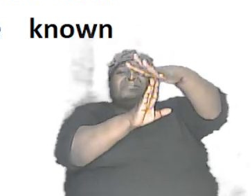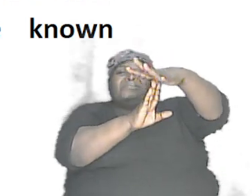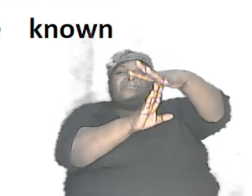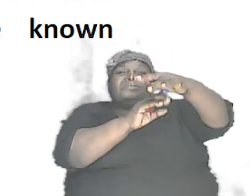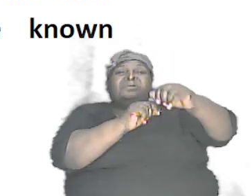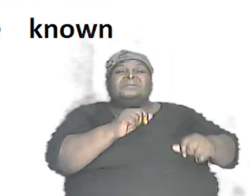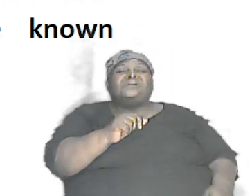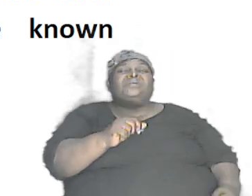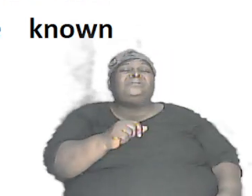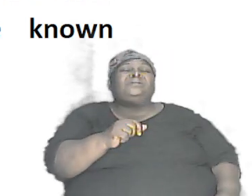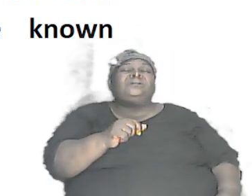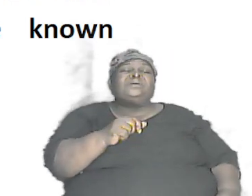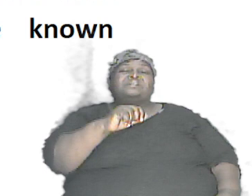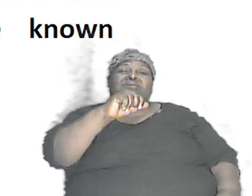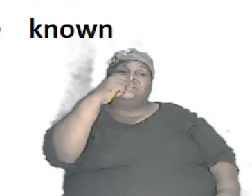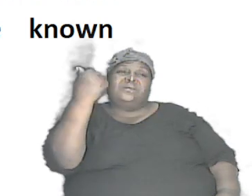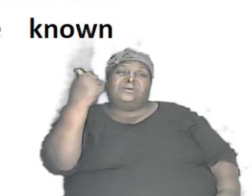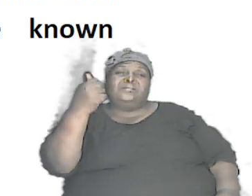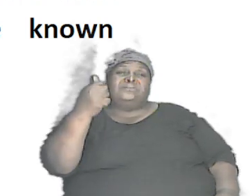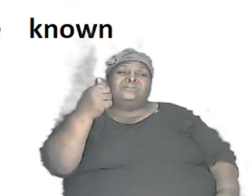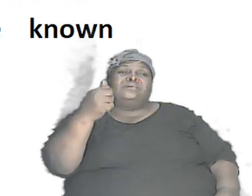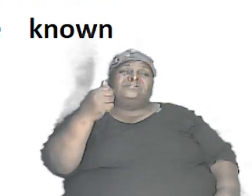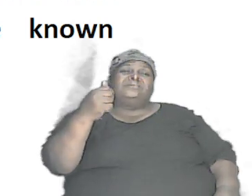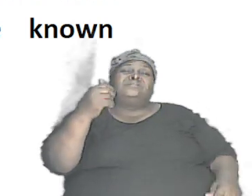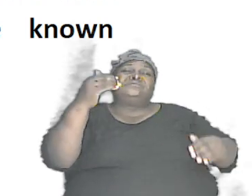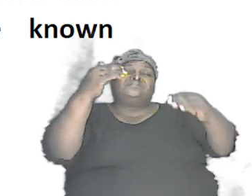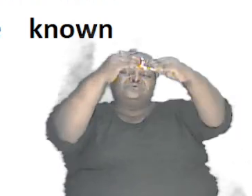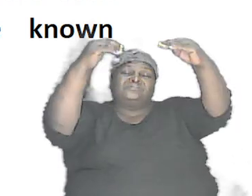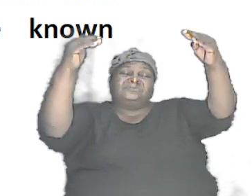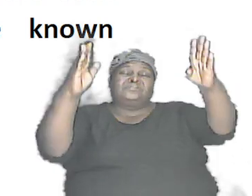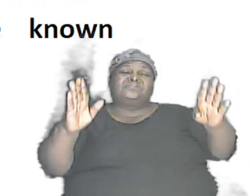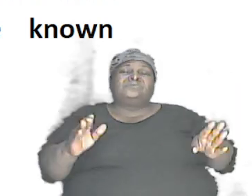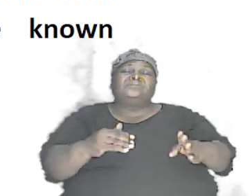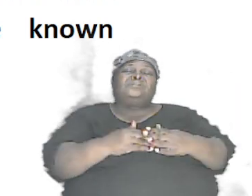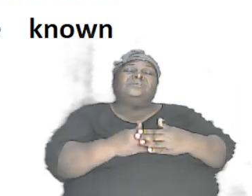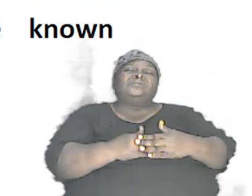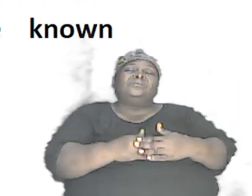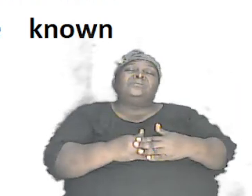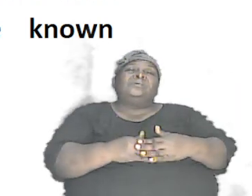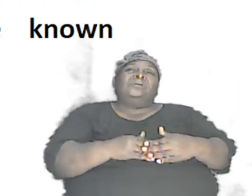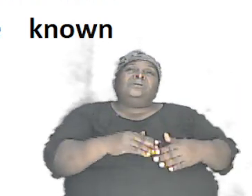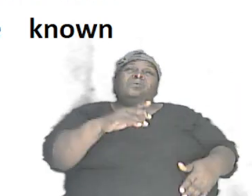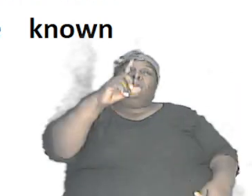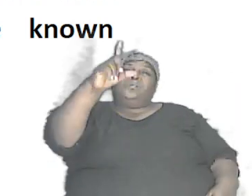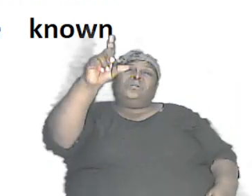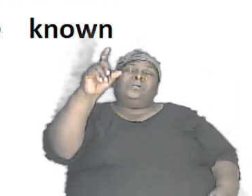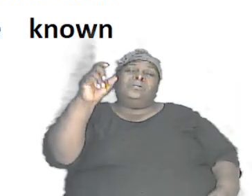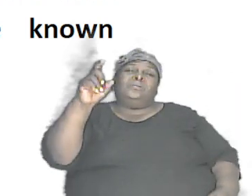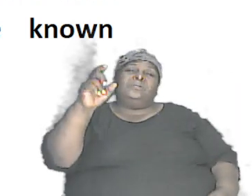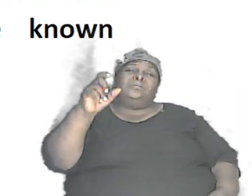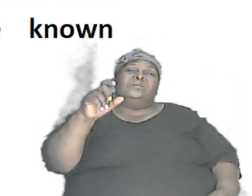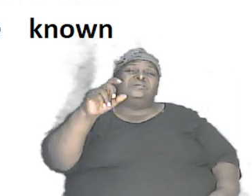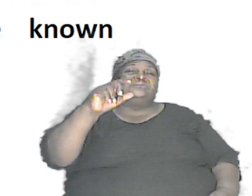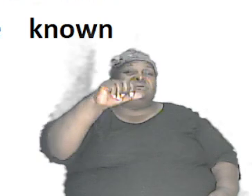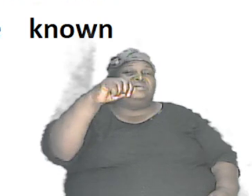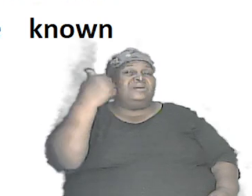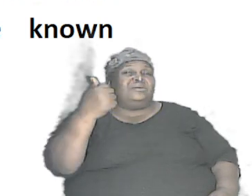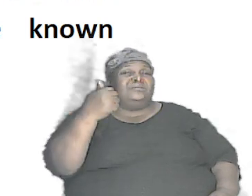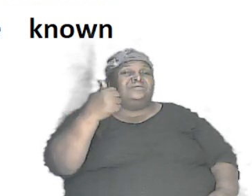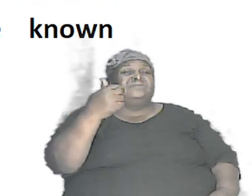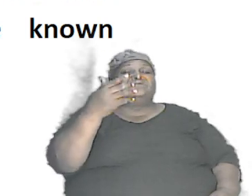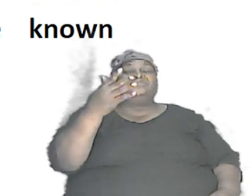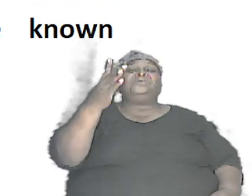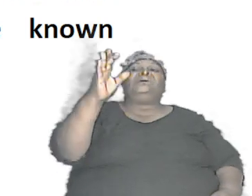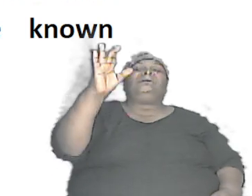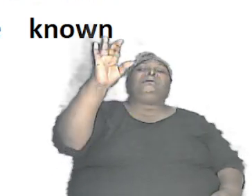squared 10 to the second power which is 10 times 10 is 100 this is 10 to the 80 power 10